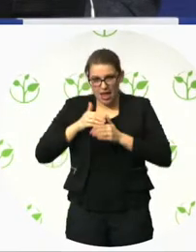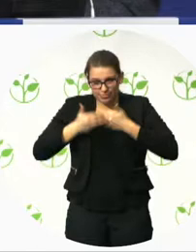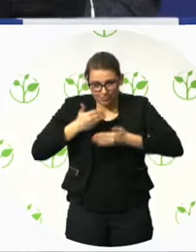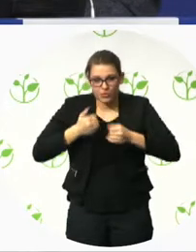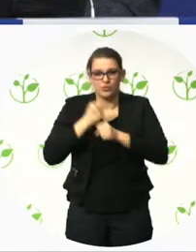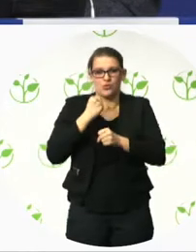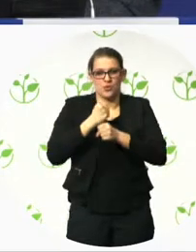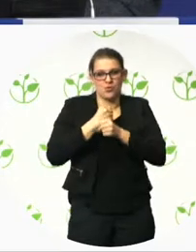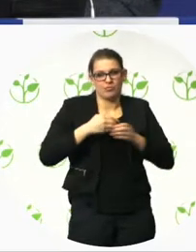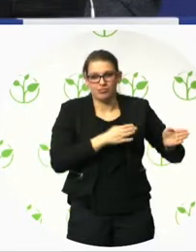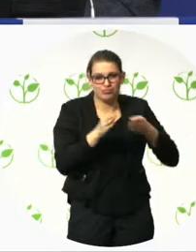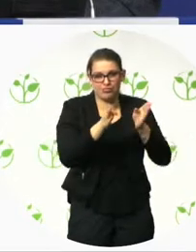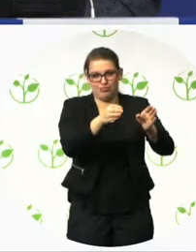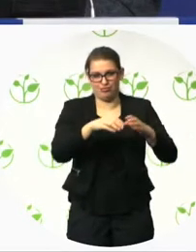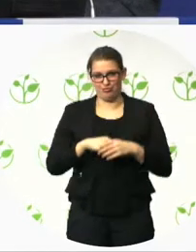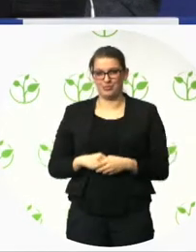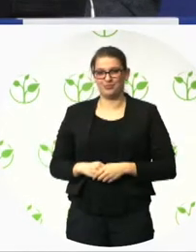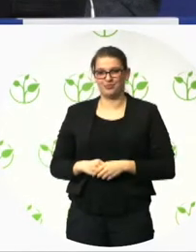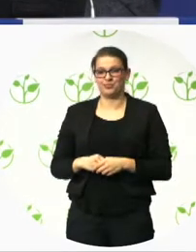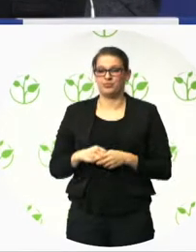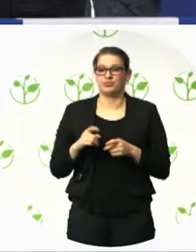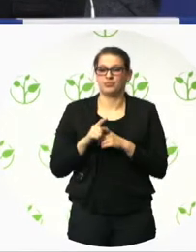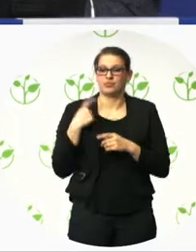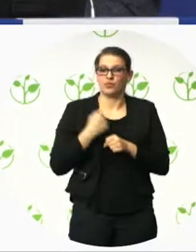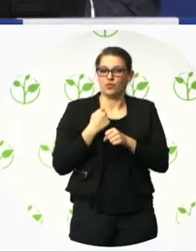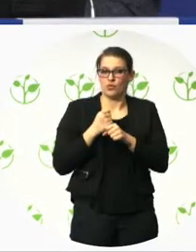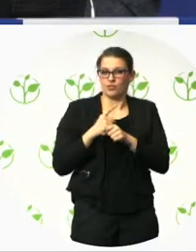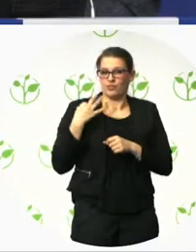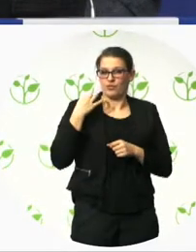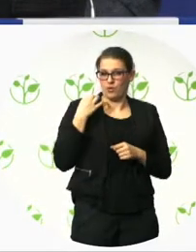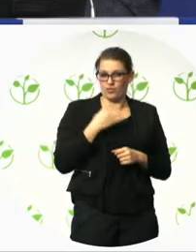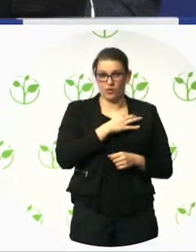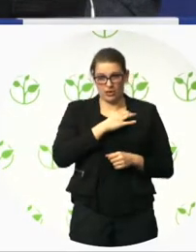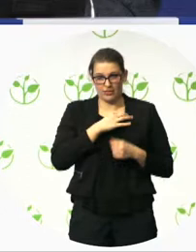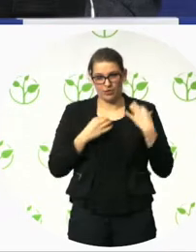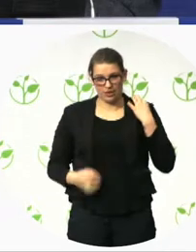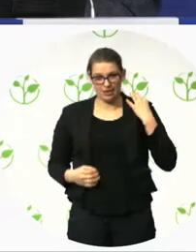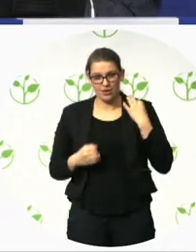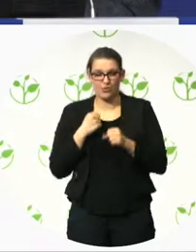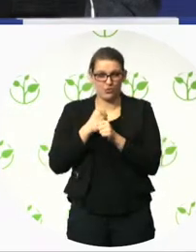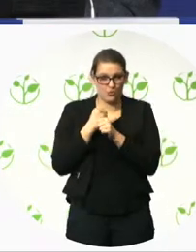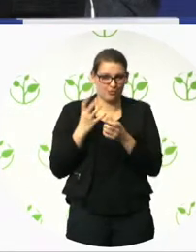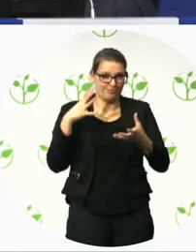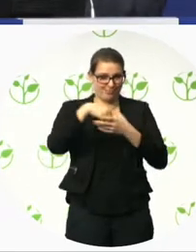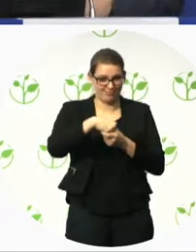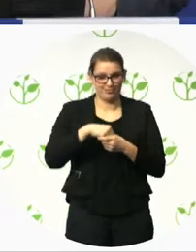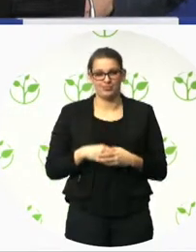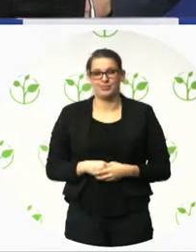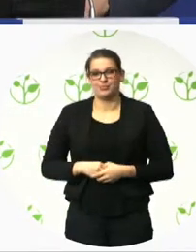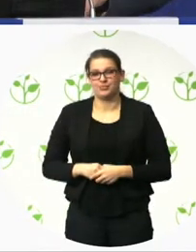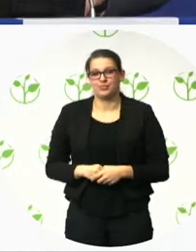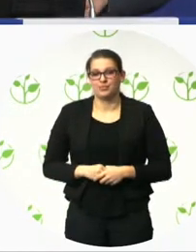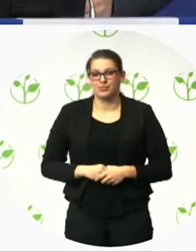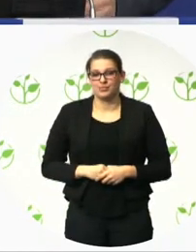The path on the picture is also on the video in our stand in the trail down the stairs outside this room.